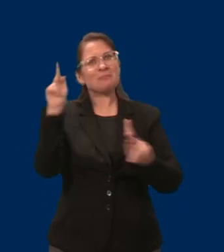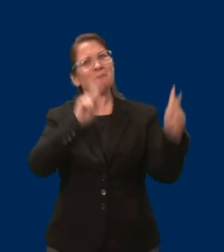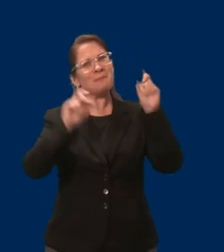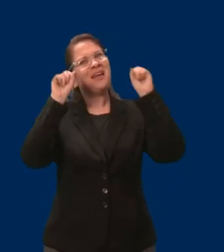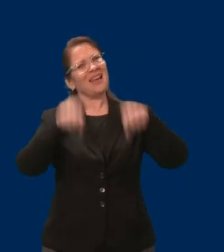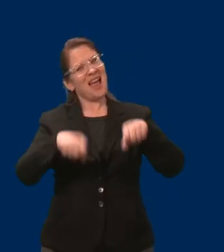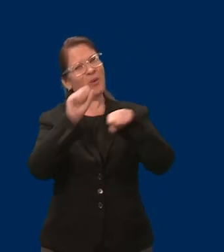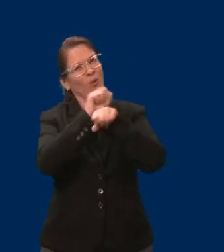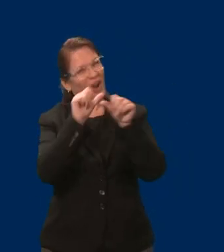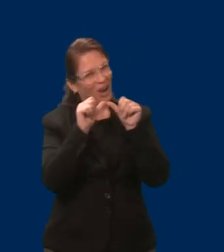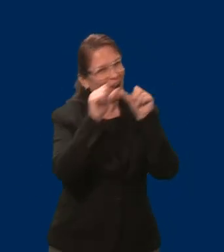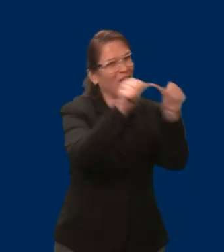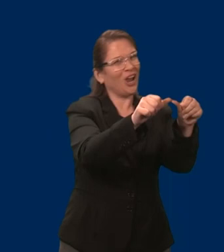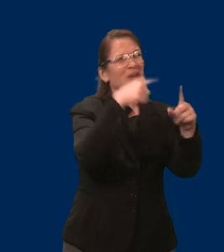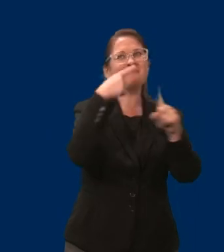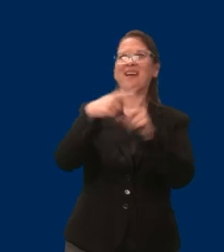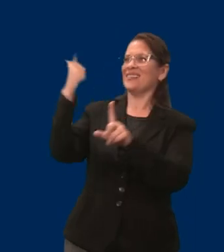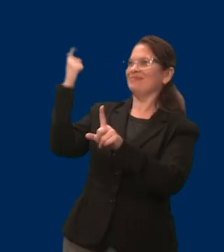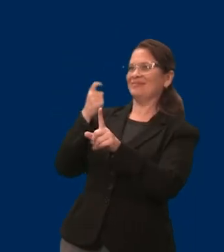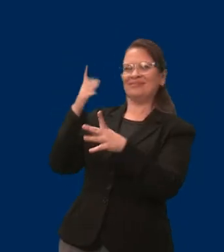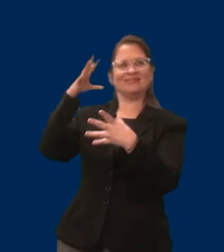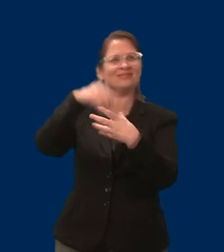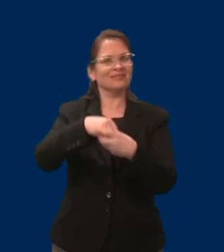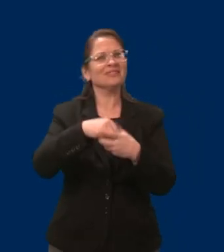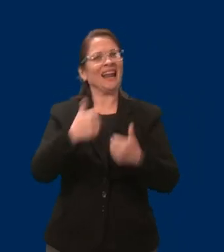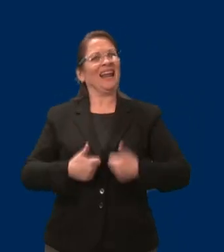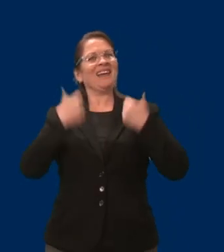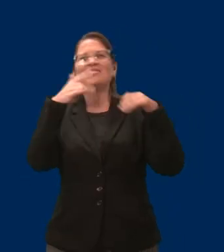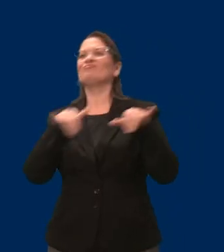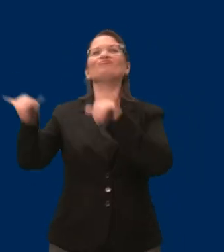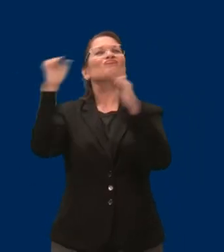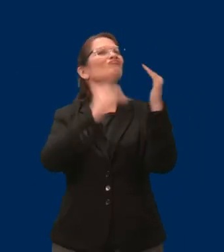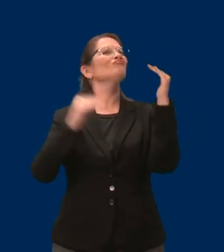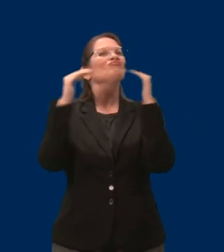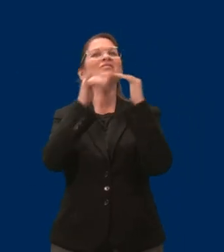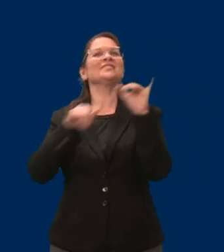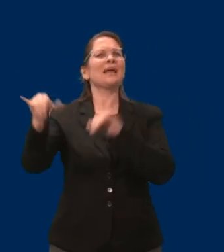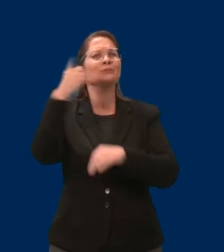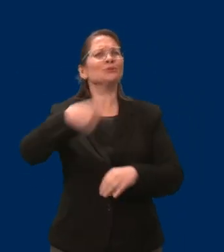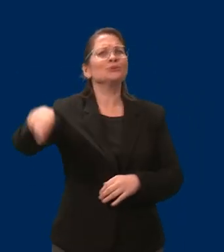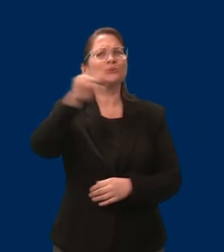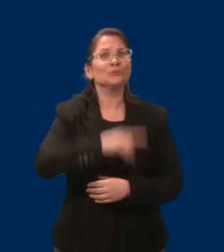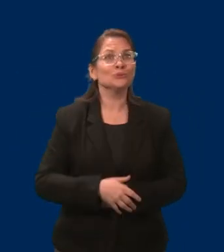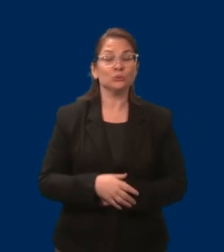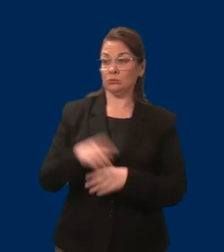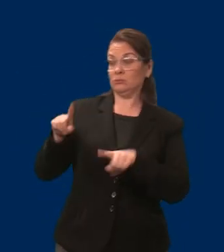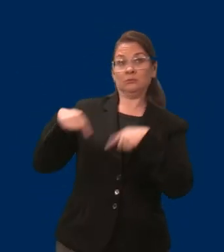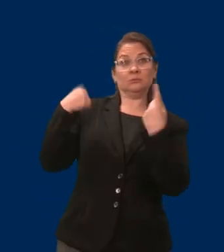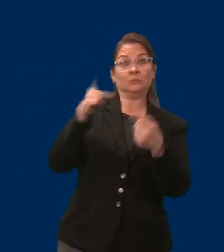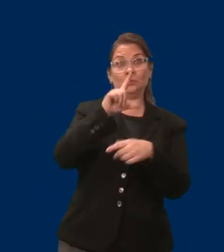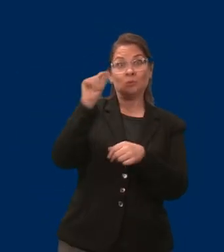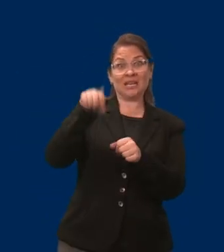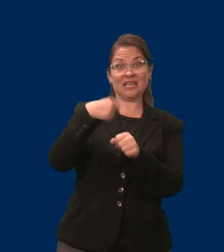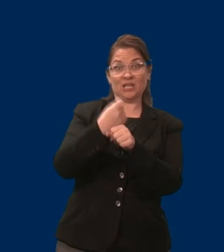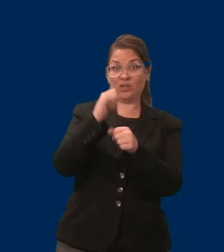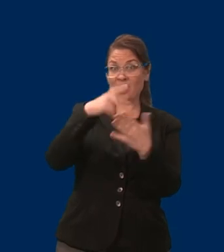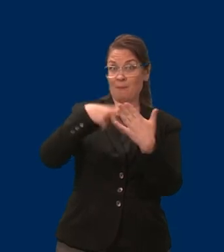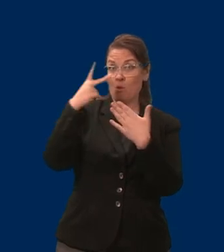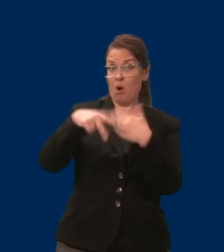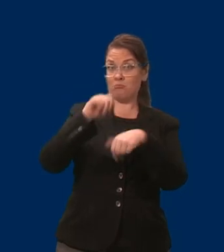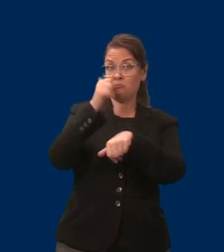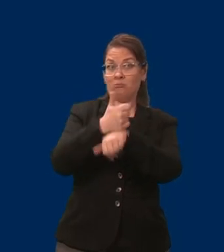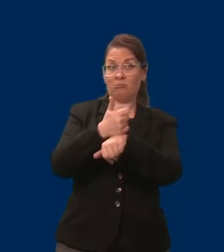just like everyone else. It's been a little over 20 years since this incredible legislation was passed, and many disabled